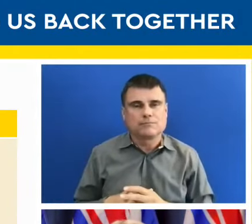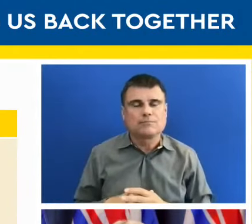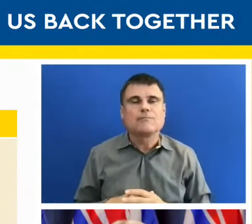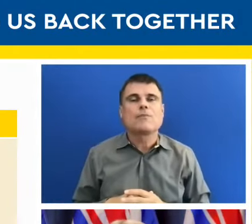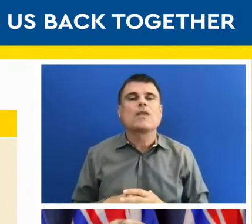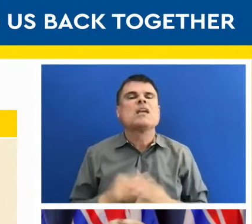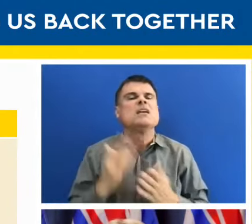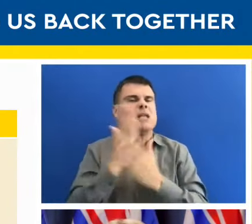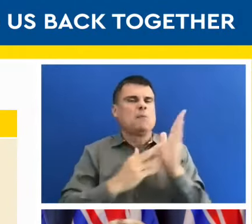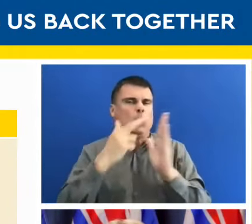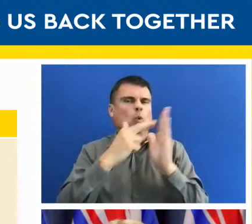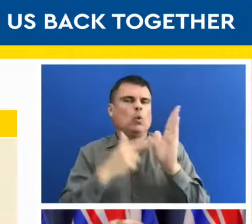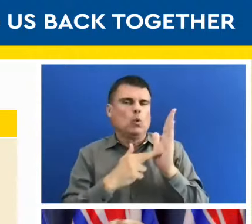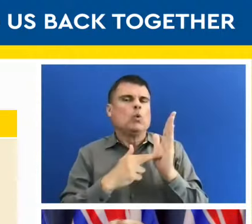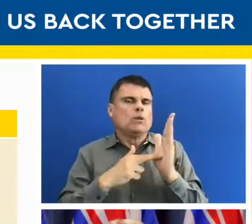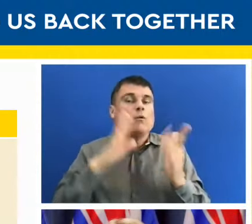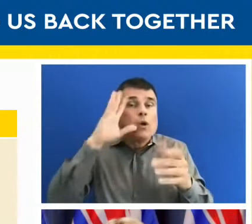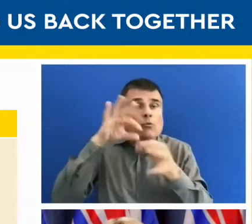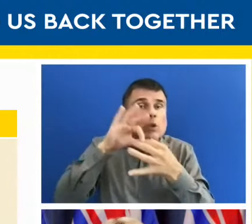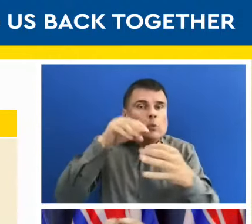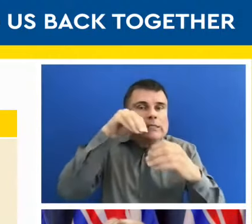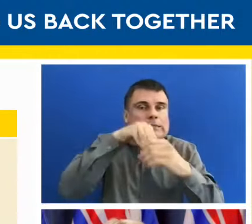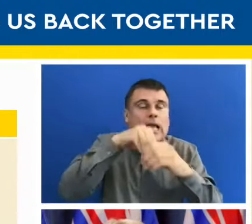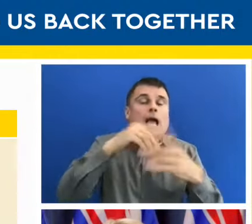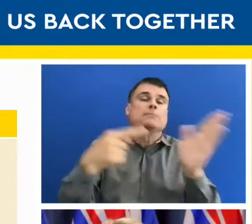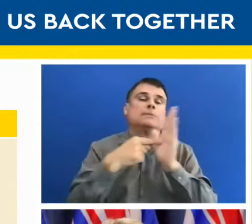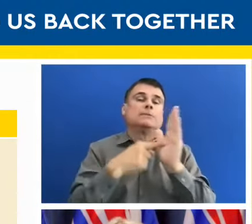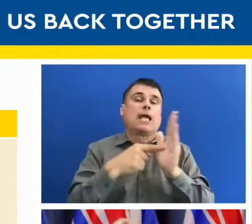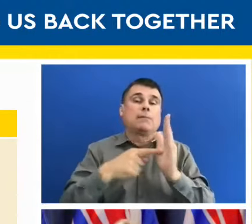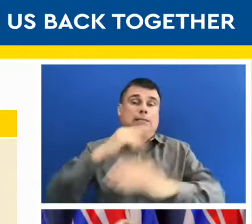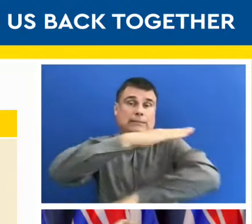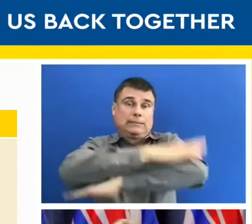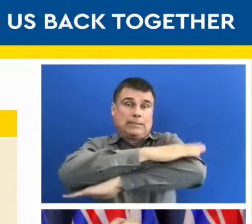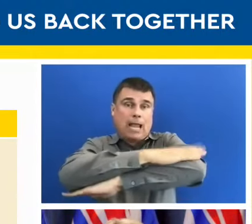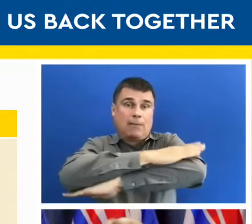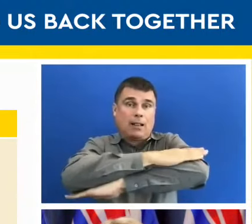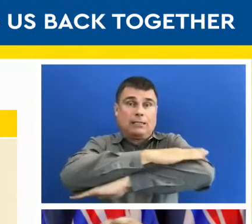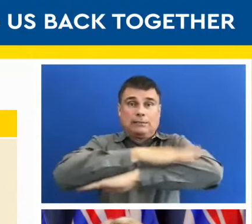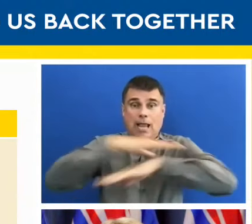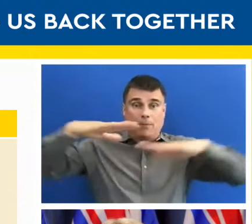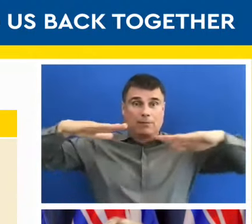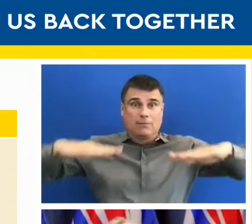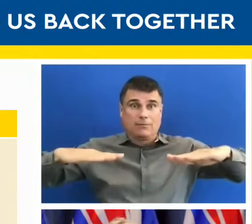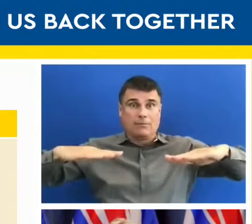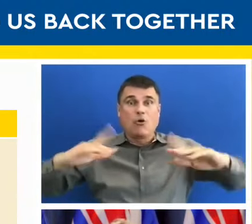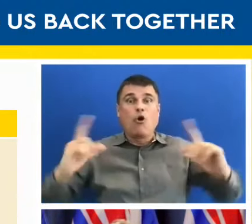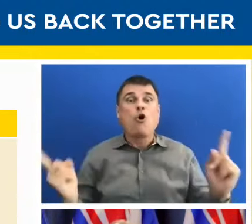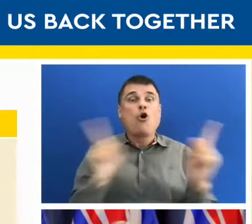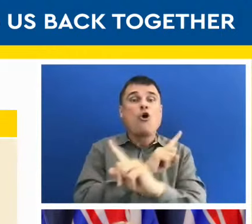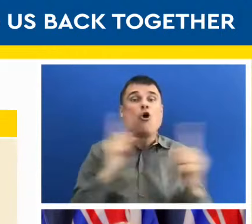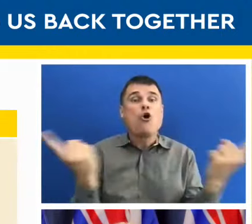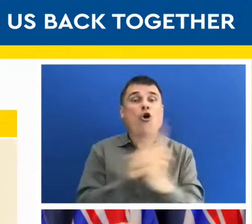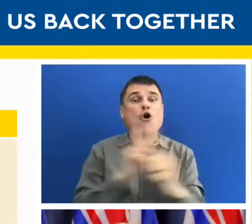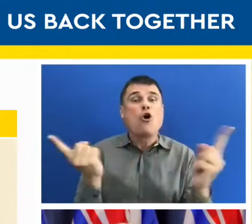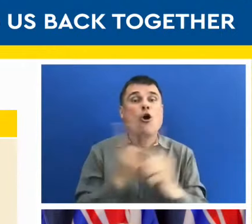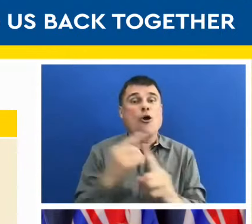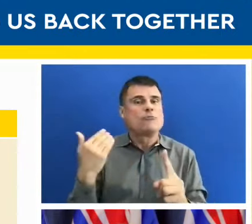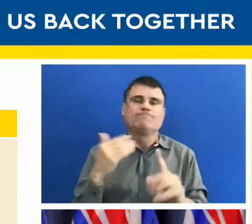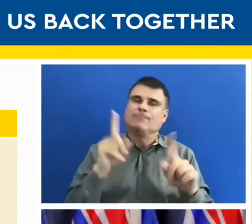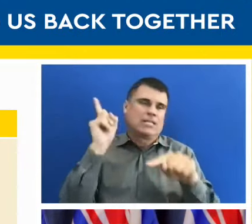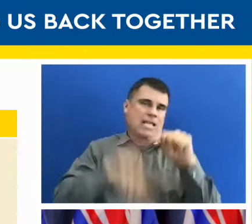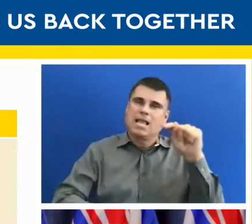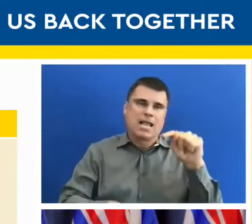there's not going to to be that socializing between tables and making sure we still have barriers in place where it protects people.